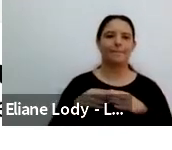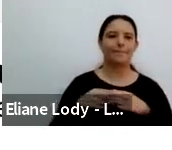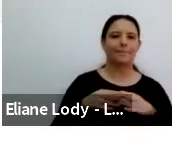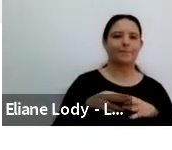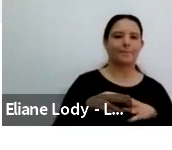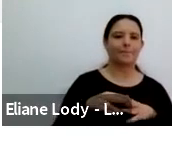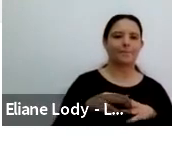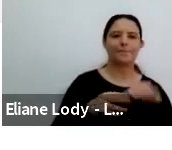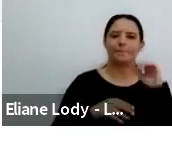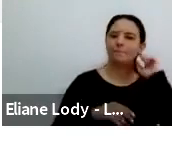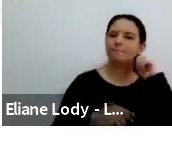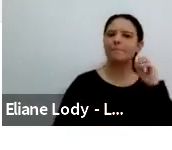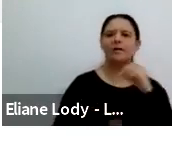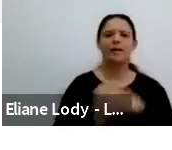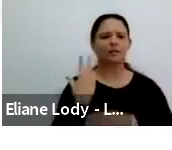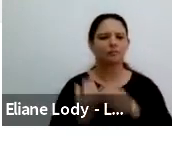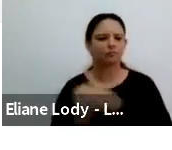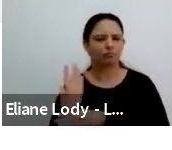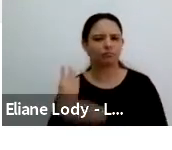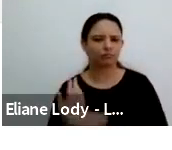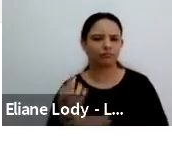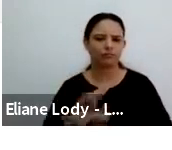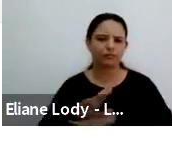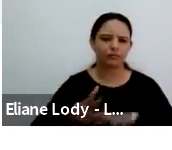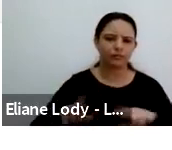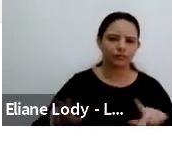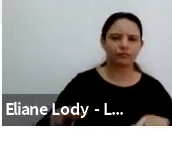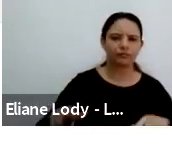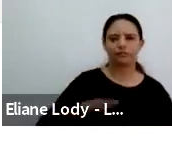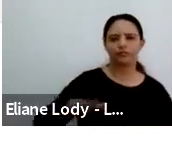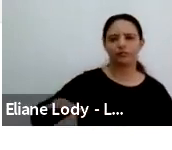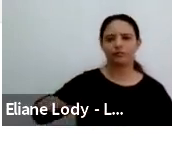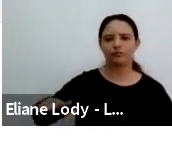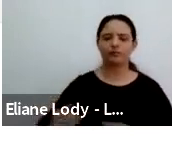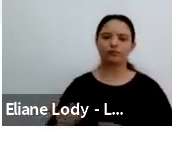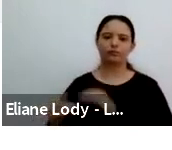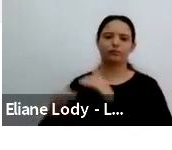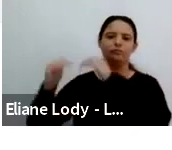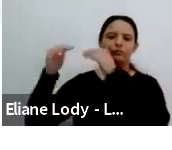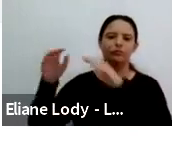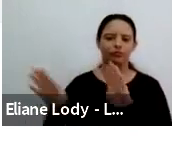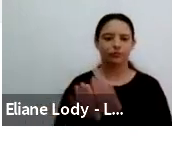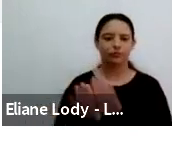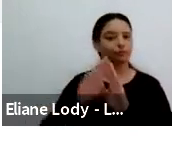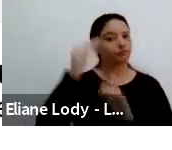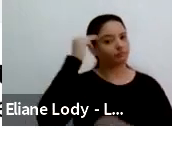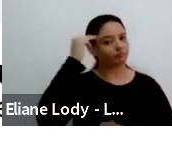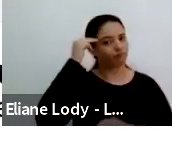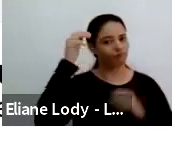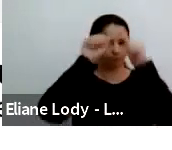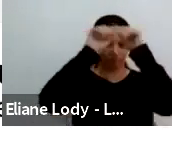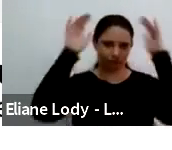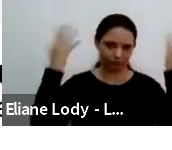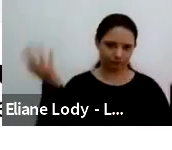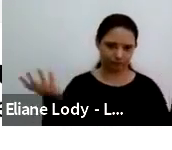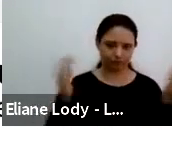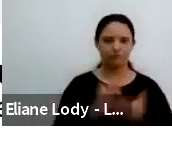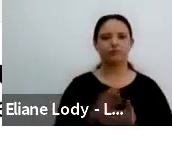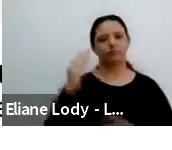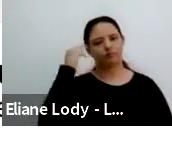I didn't really mean to do that. And, and memory, my embodied memory of her. And I have here some other texts that